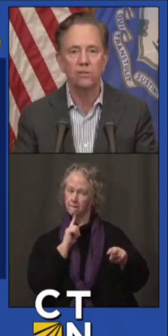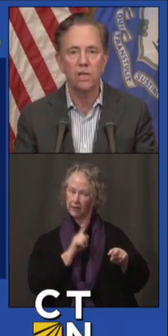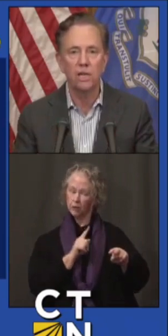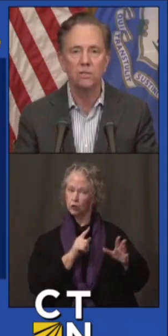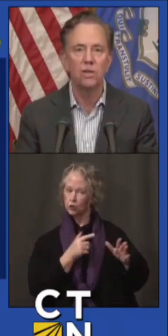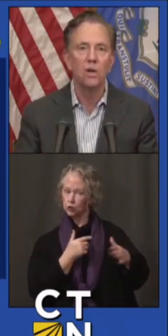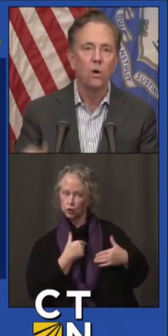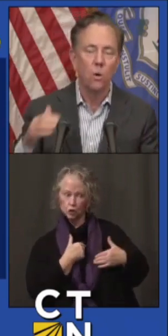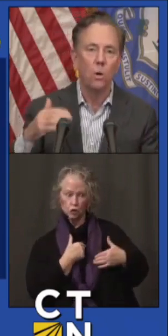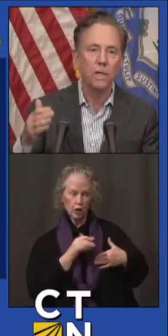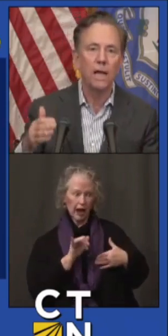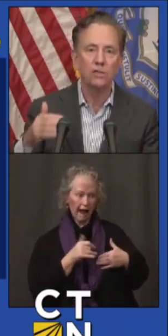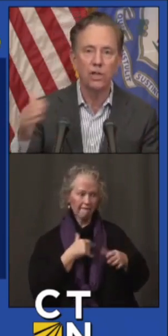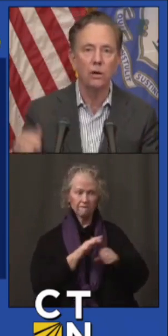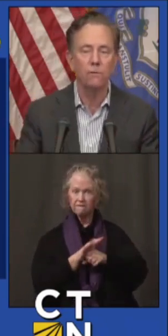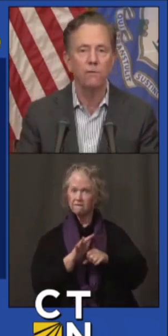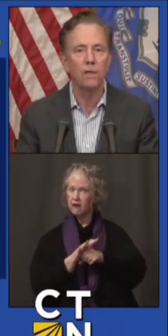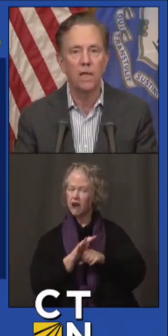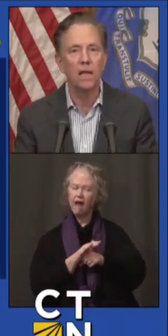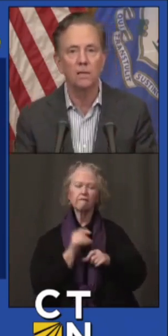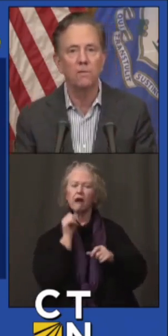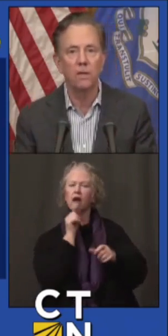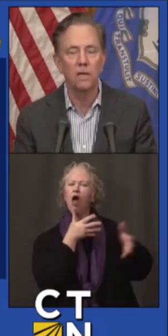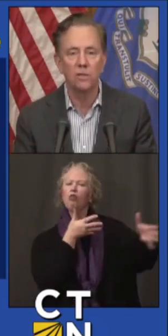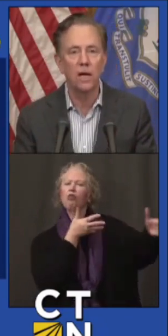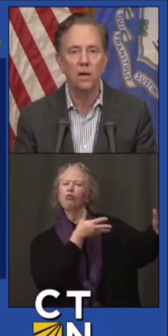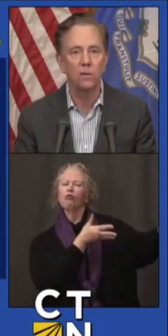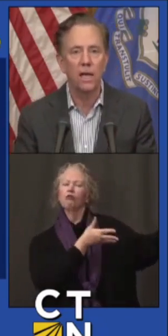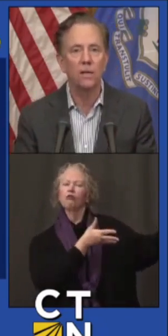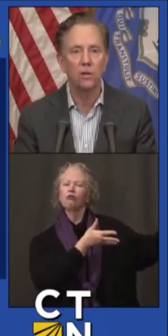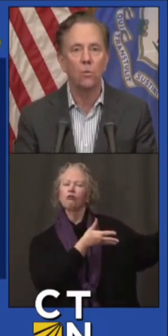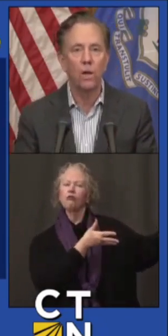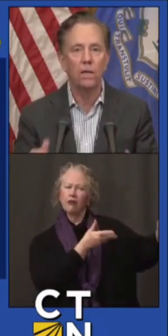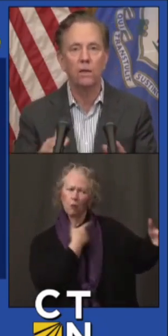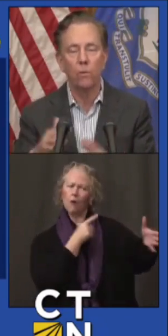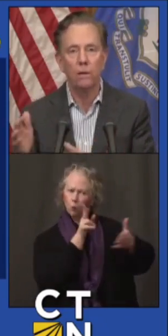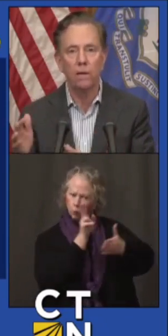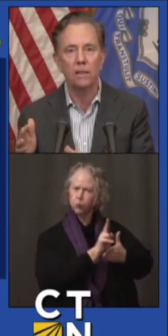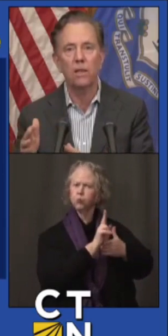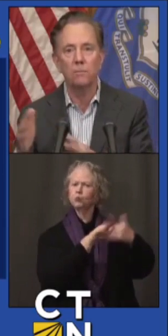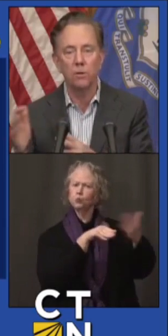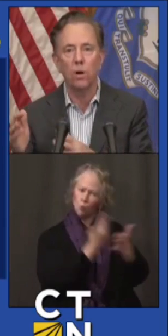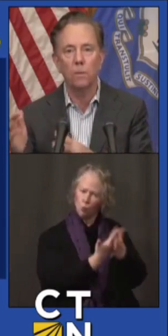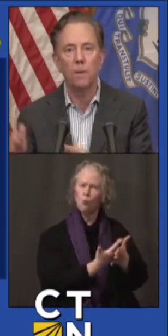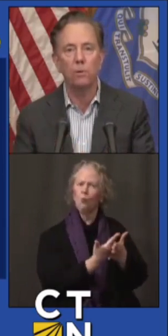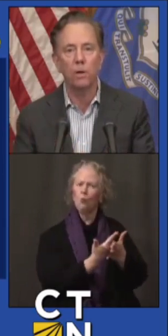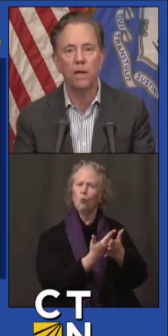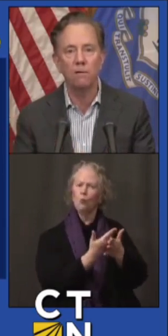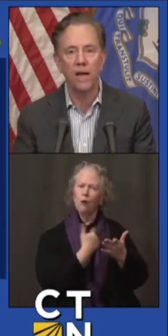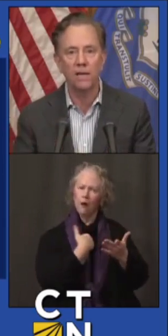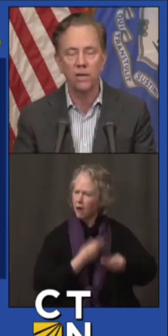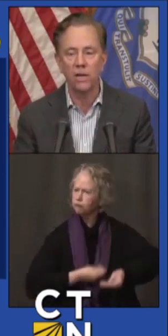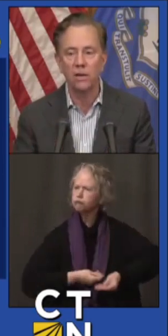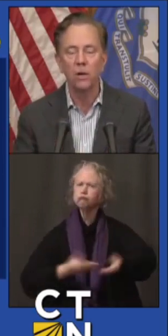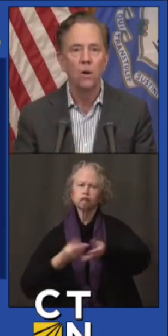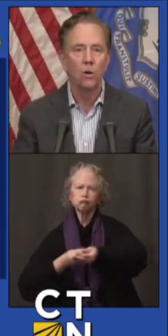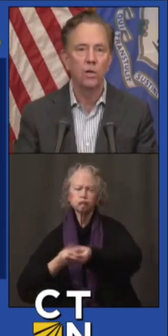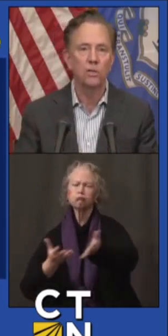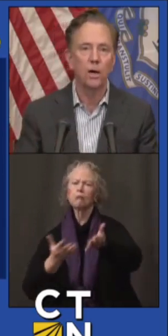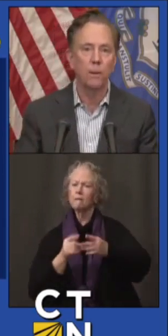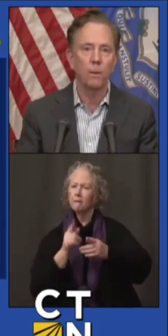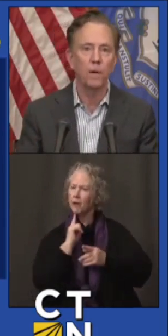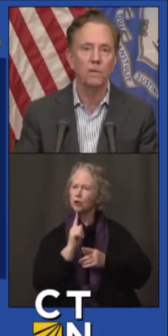no vaccines on that shelf at the end of the day or the end of the week, that we get them to where people can get vaccinated